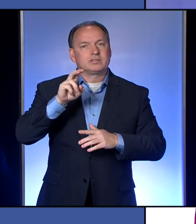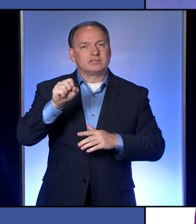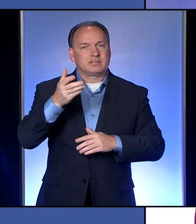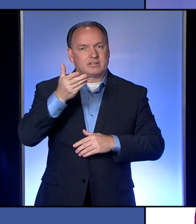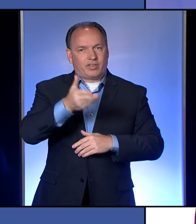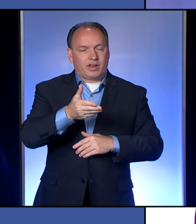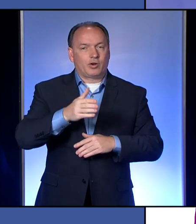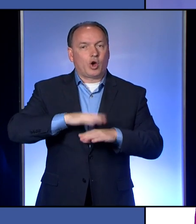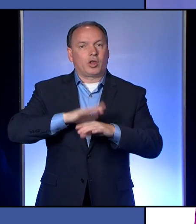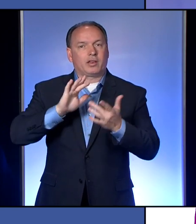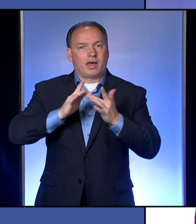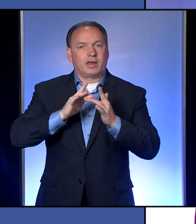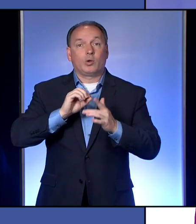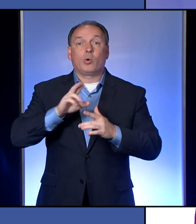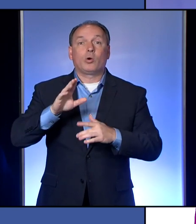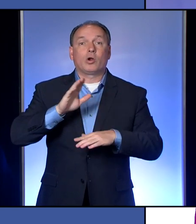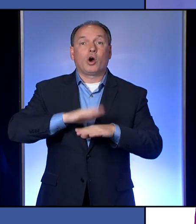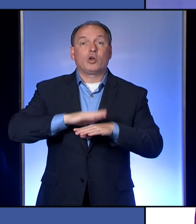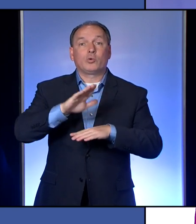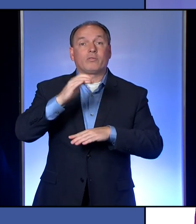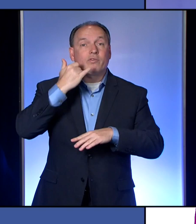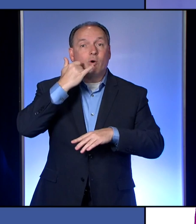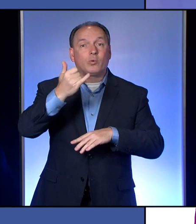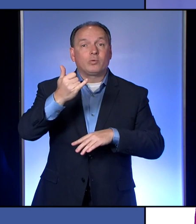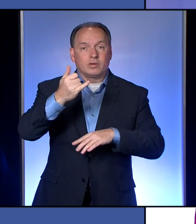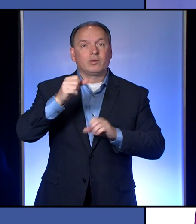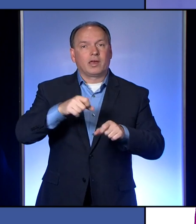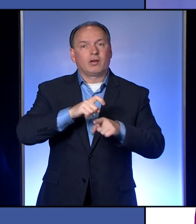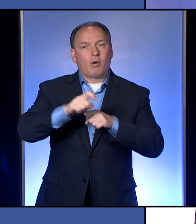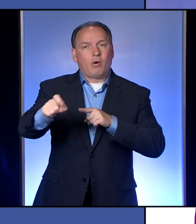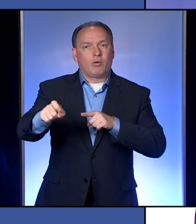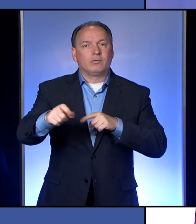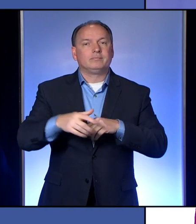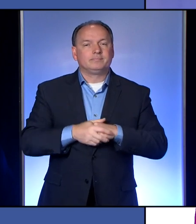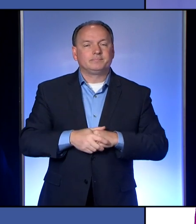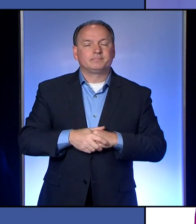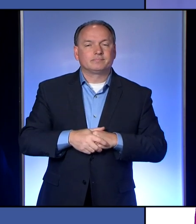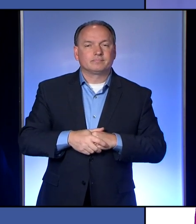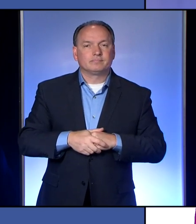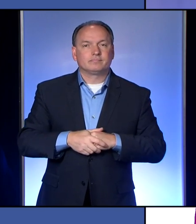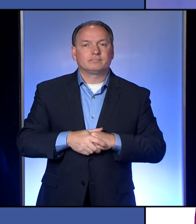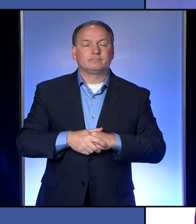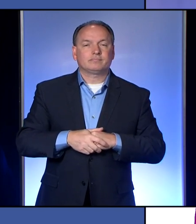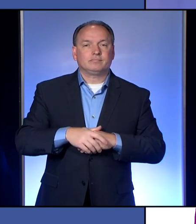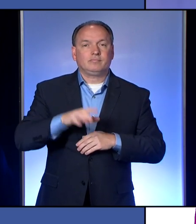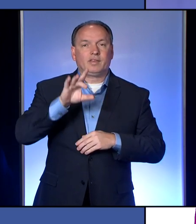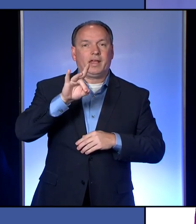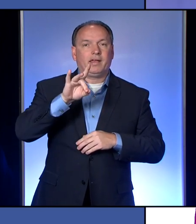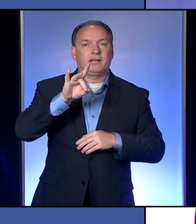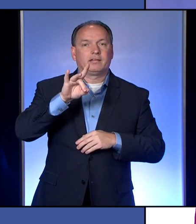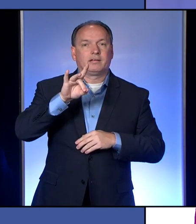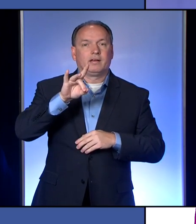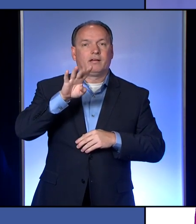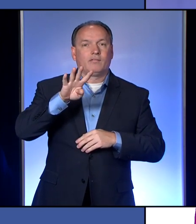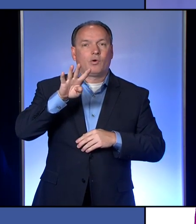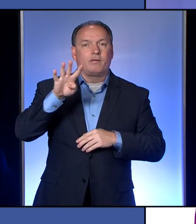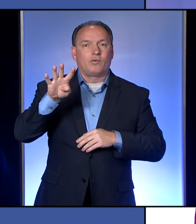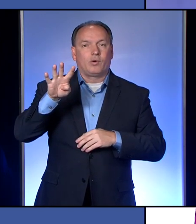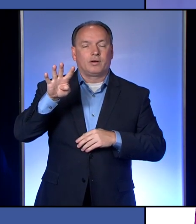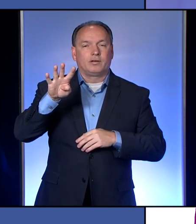out there or you can call on your phone if you don't want to do it online or you don't have a computer. you can do that at 844